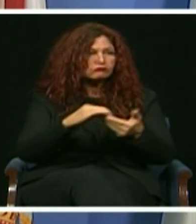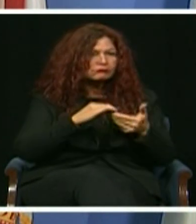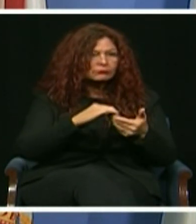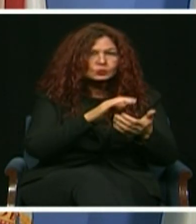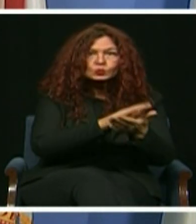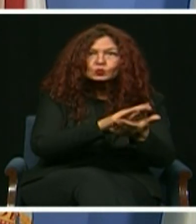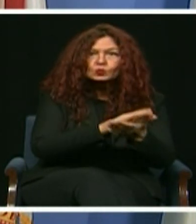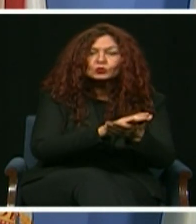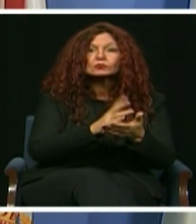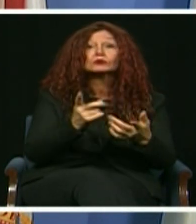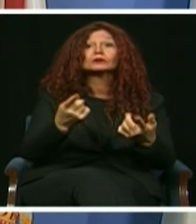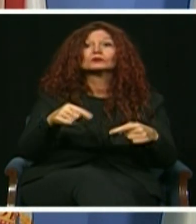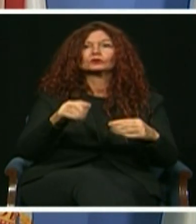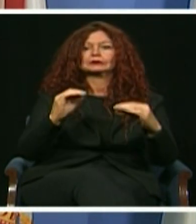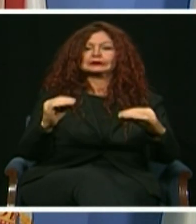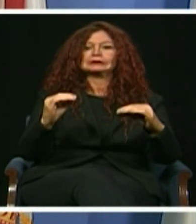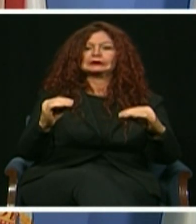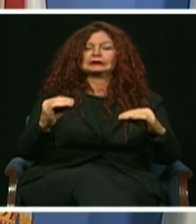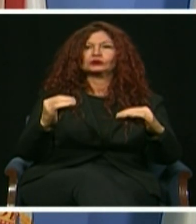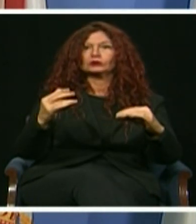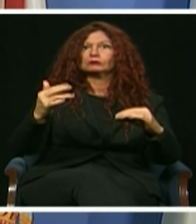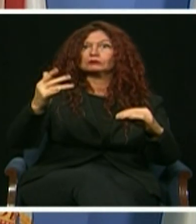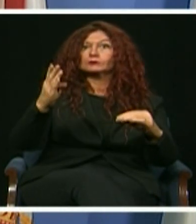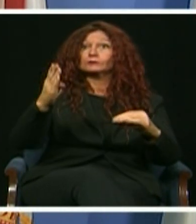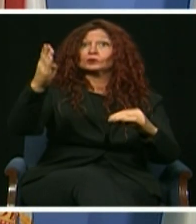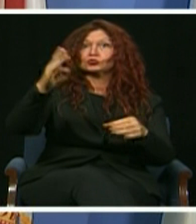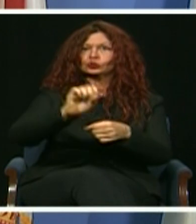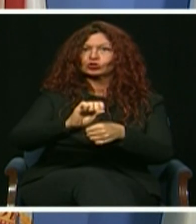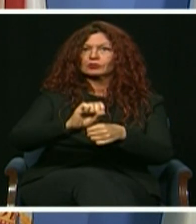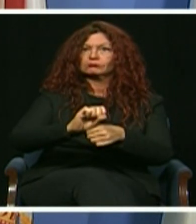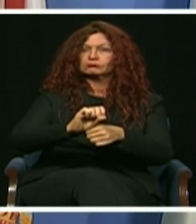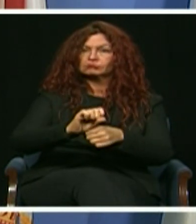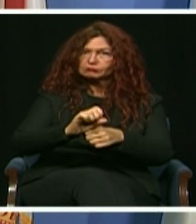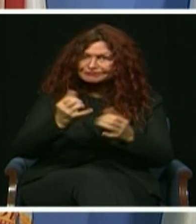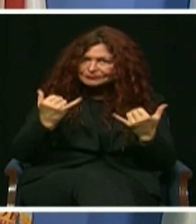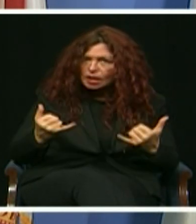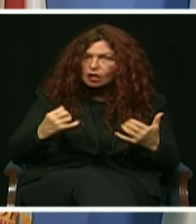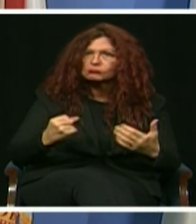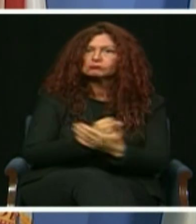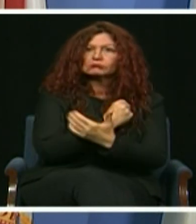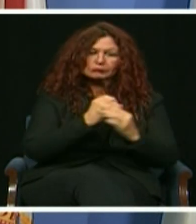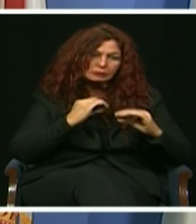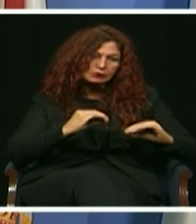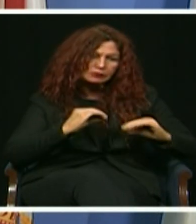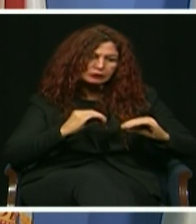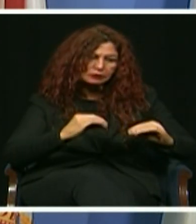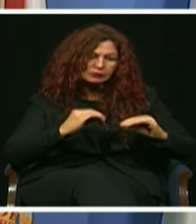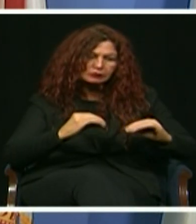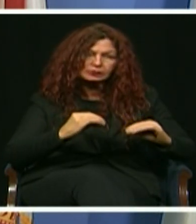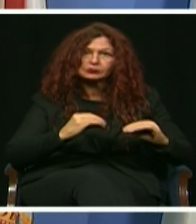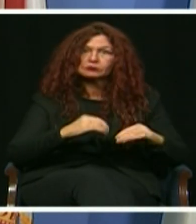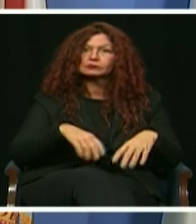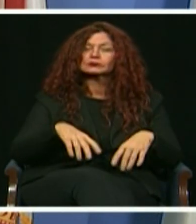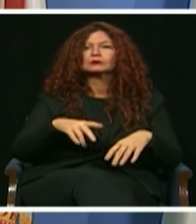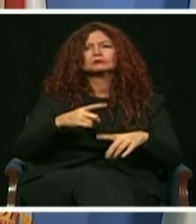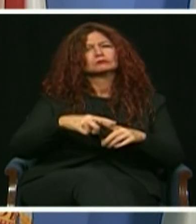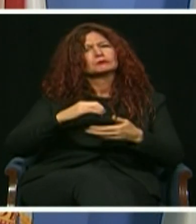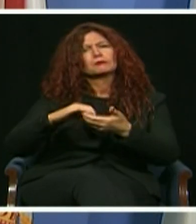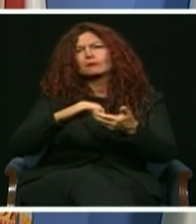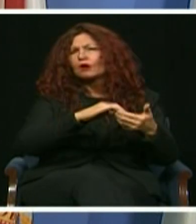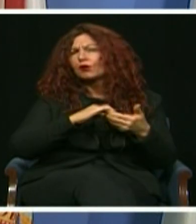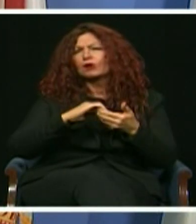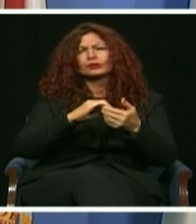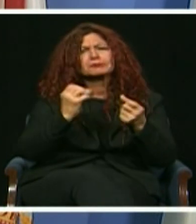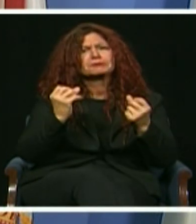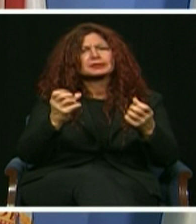We will continue working hand-in-hand with the many, many leading nonprofits and community and faith organizations, too many to name,